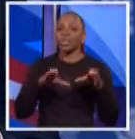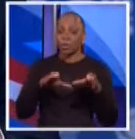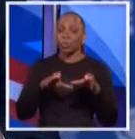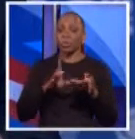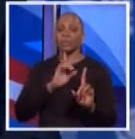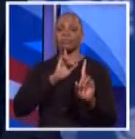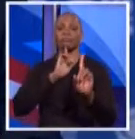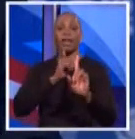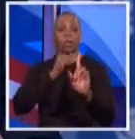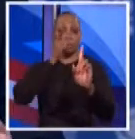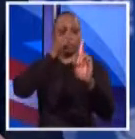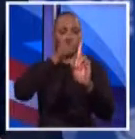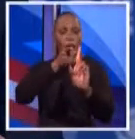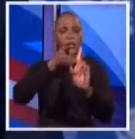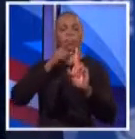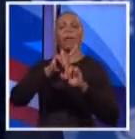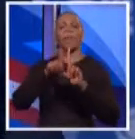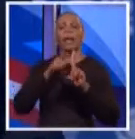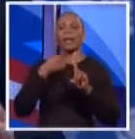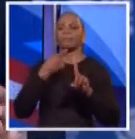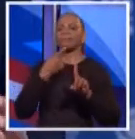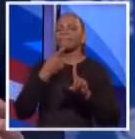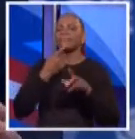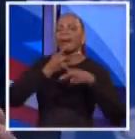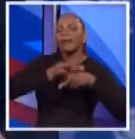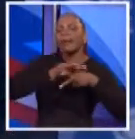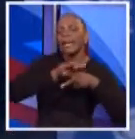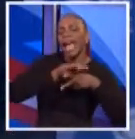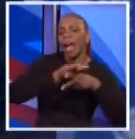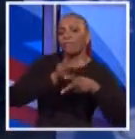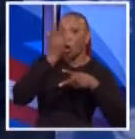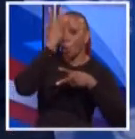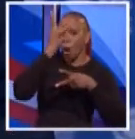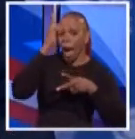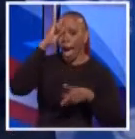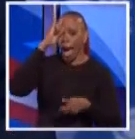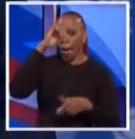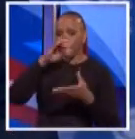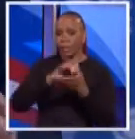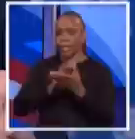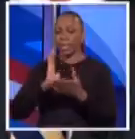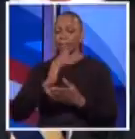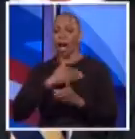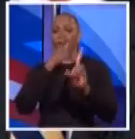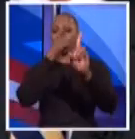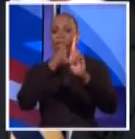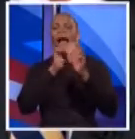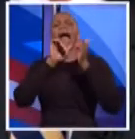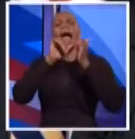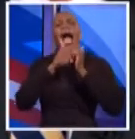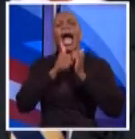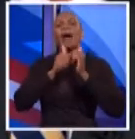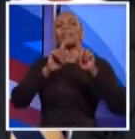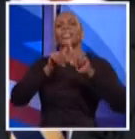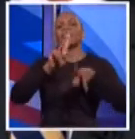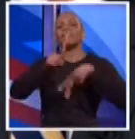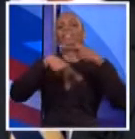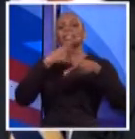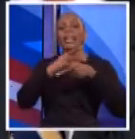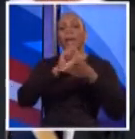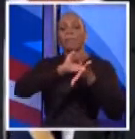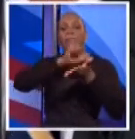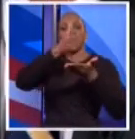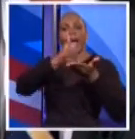I would like to rely on the side of caution. I believe that we can get to our targets by also making sure we have a differential asset allocation.